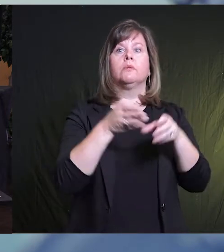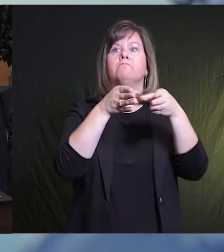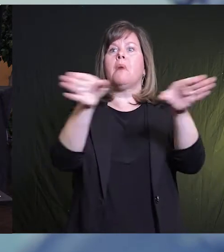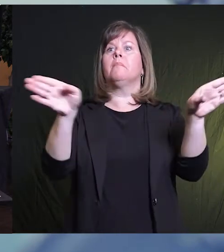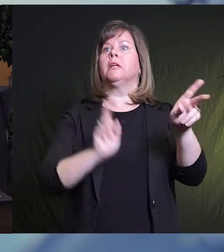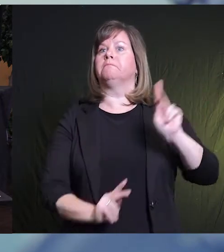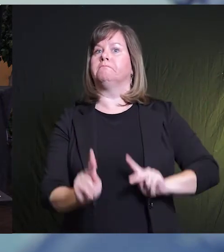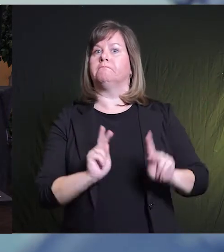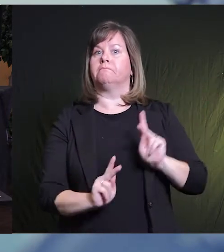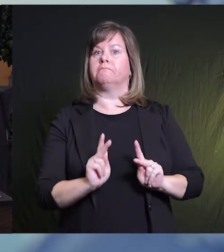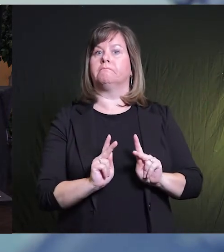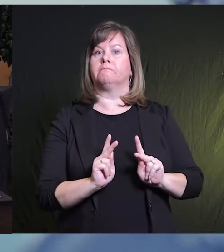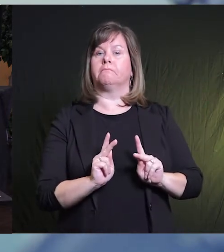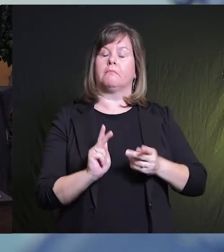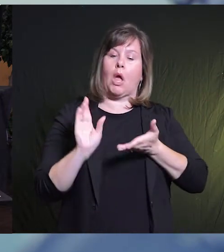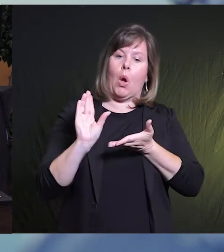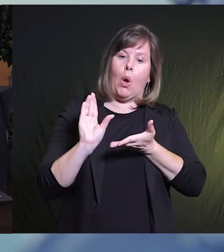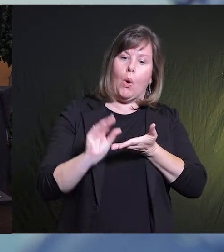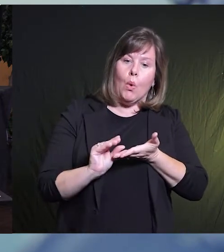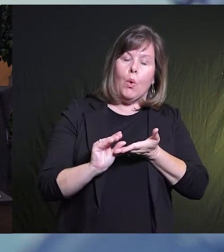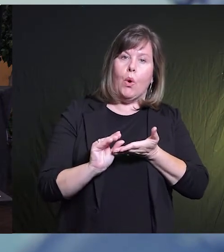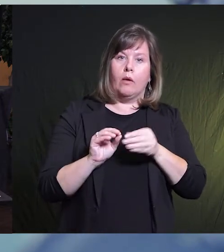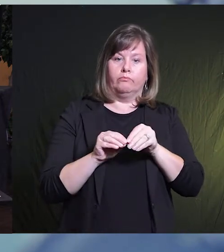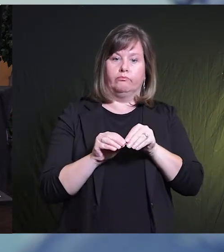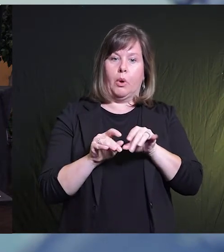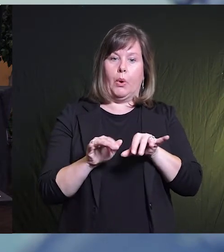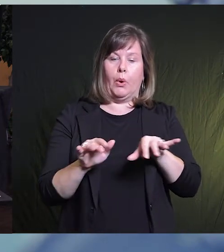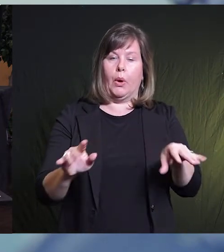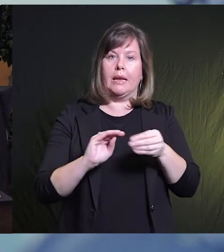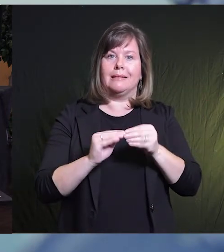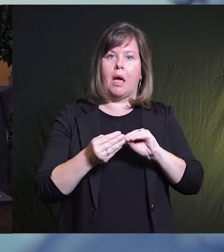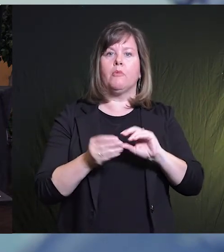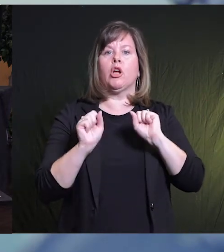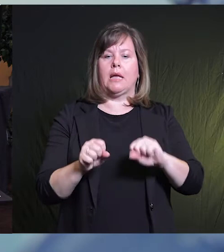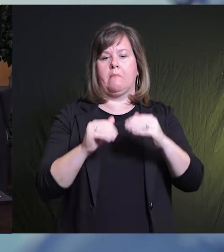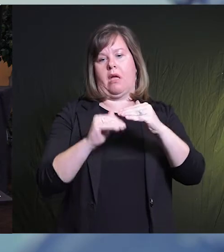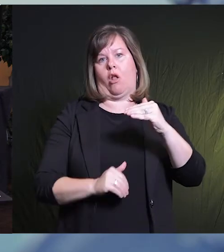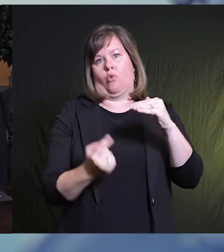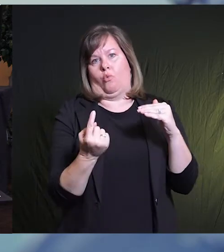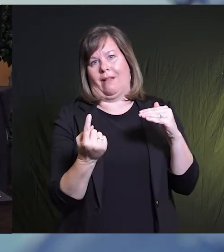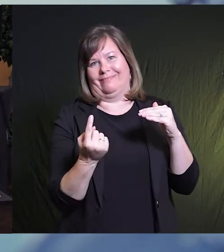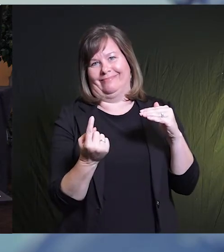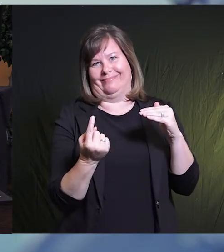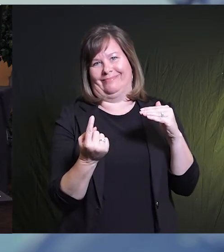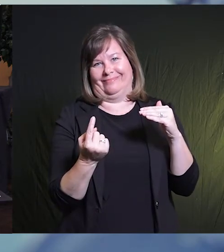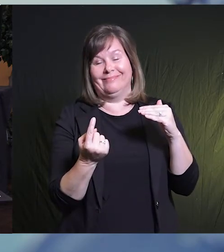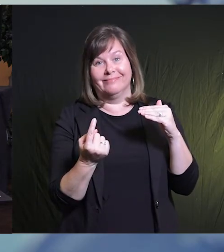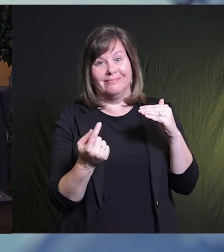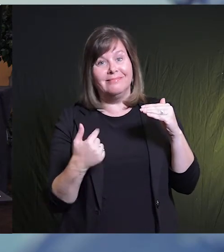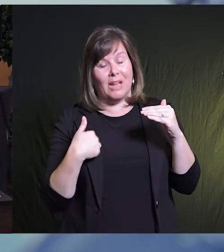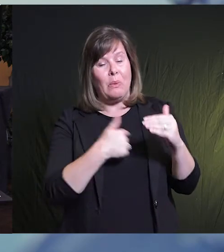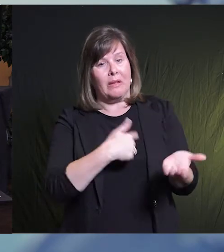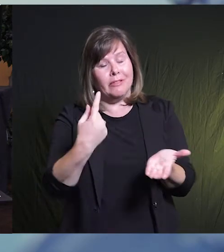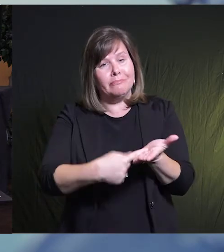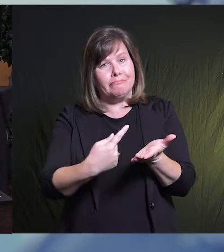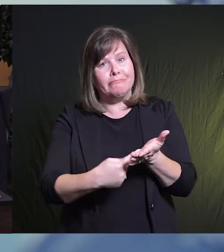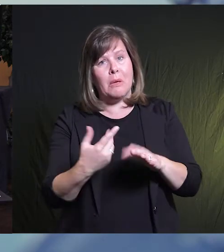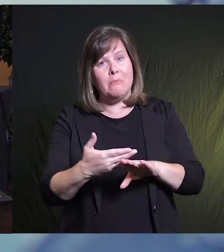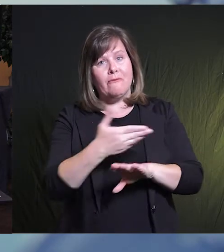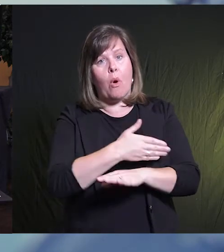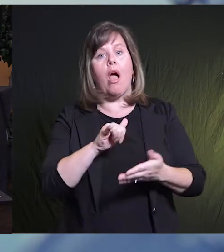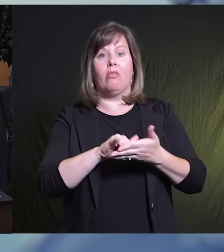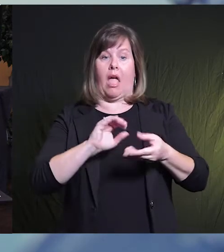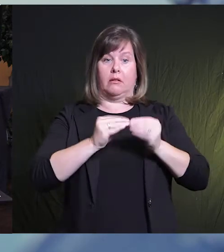the effective reproductive number can be decreased below one and we've talked about that before how getting the number below one